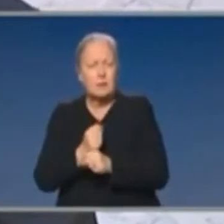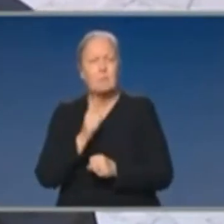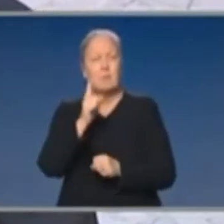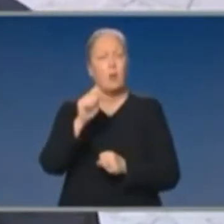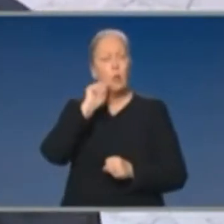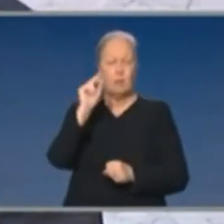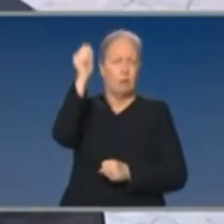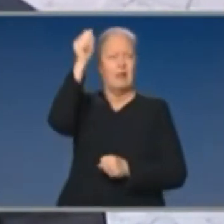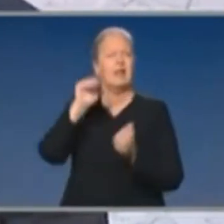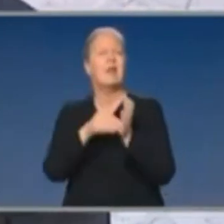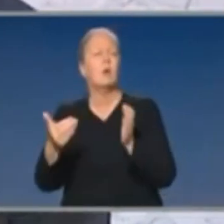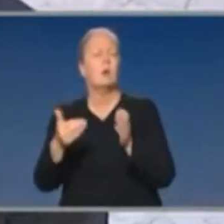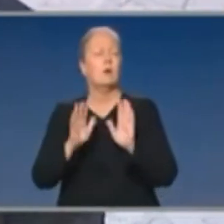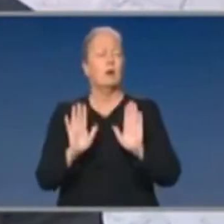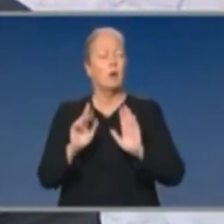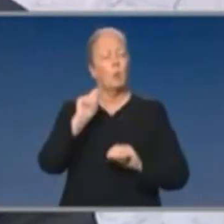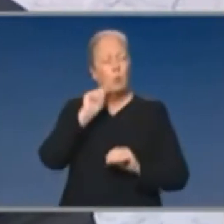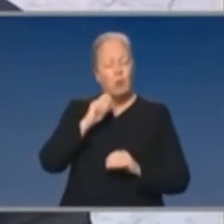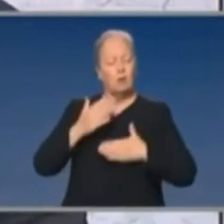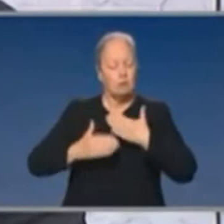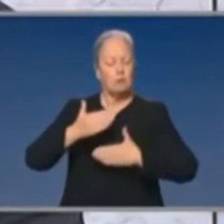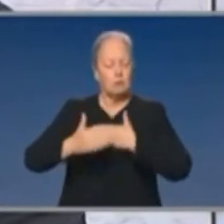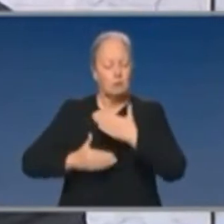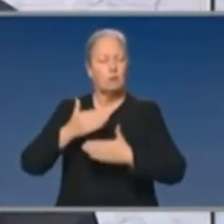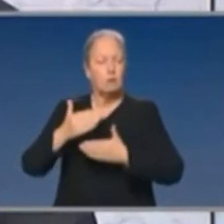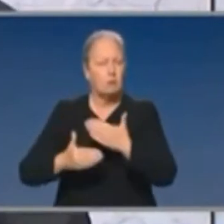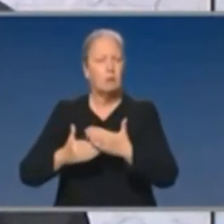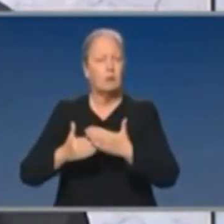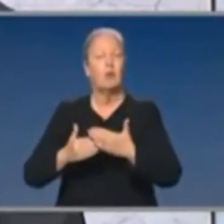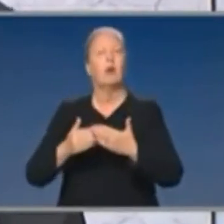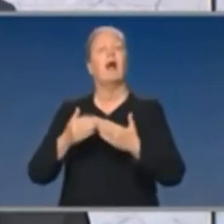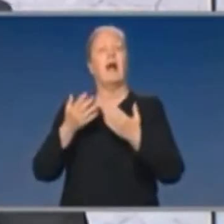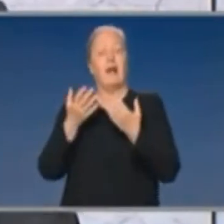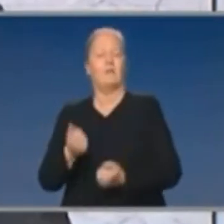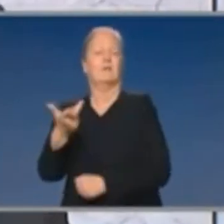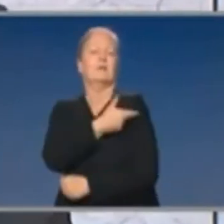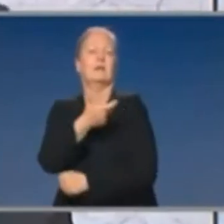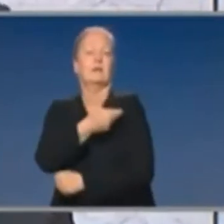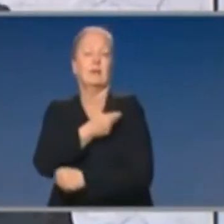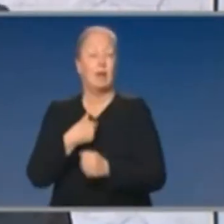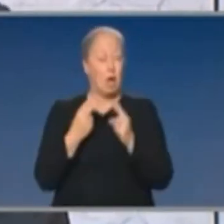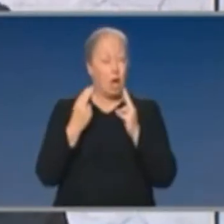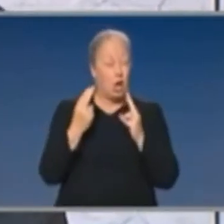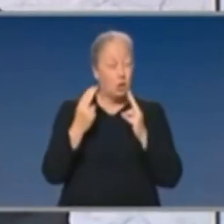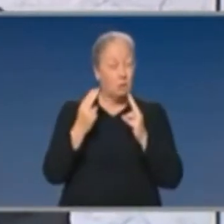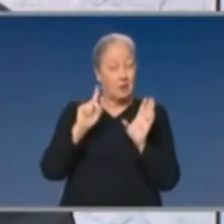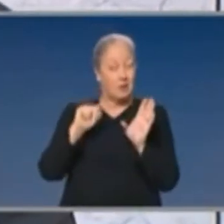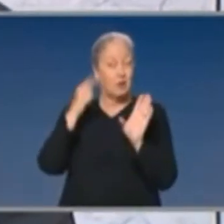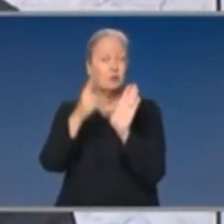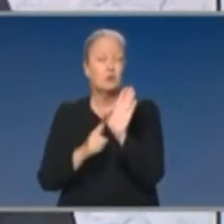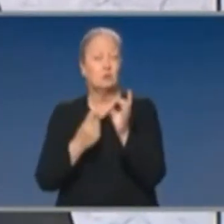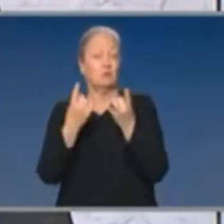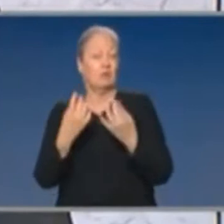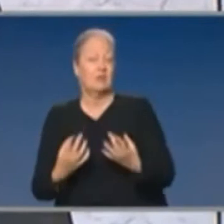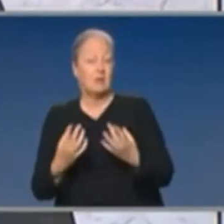before we can be living in a potentially vaccine environment in Australia. Hopefully that is next year. Hopefully